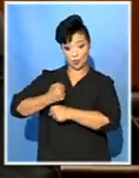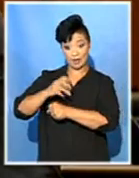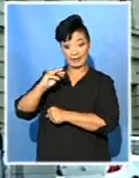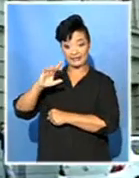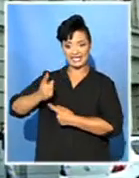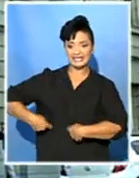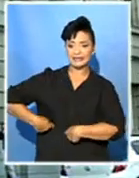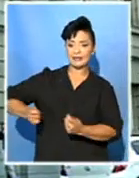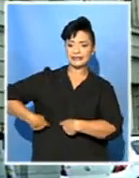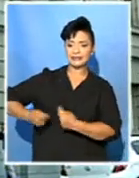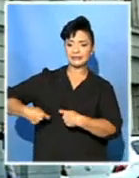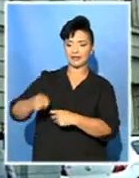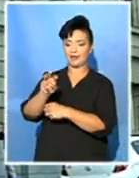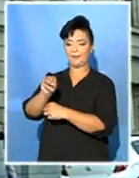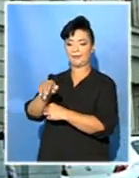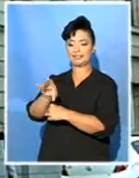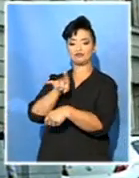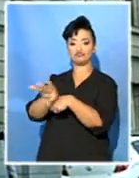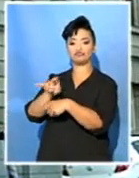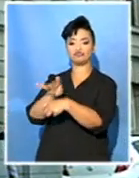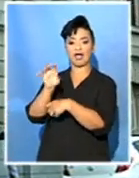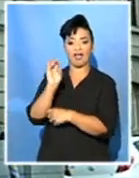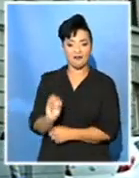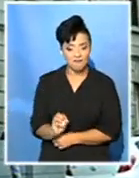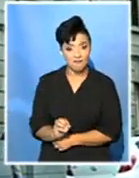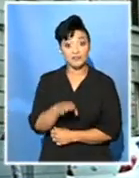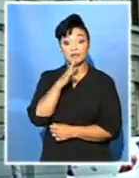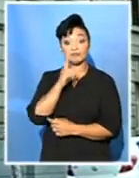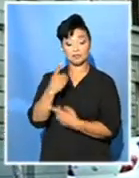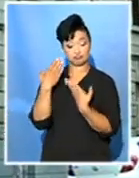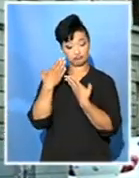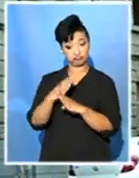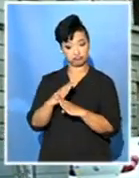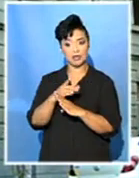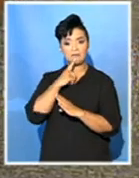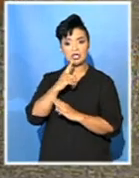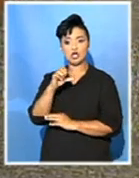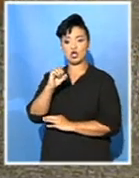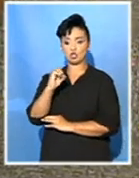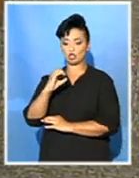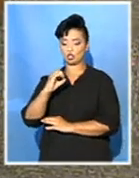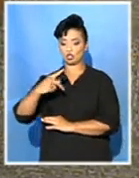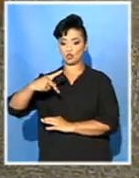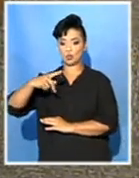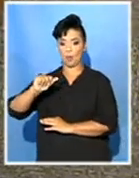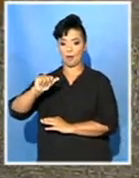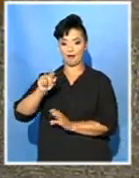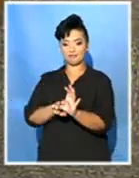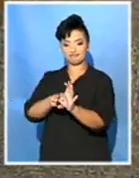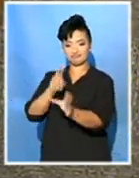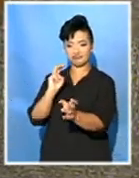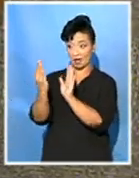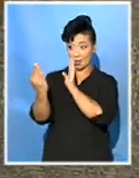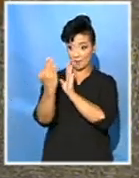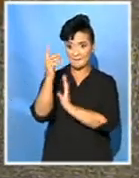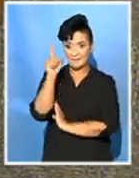MEC. Yesterday, the High Court dismissed his application, which sought to prevent him from facing Scopa. The Auditor-General's report